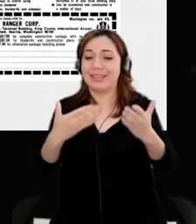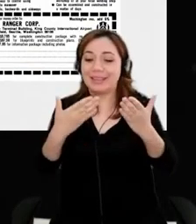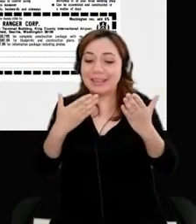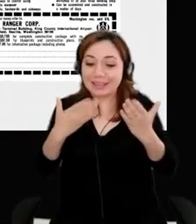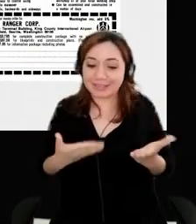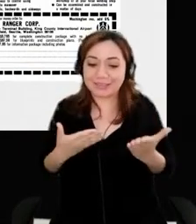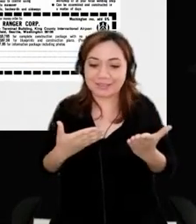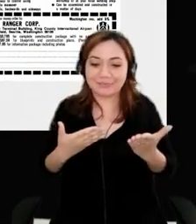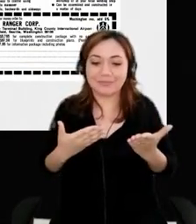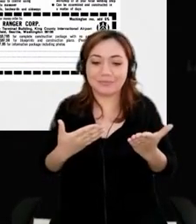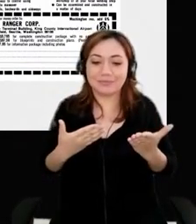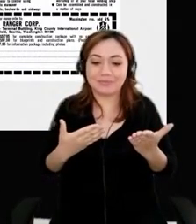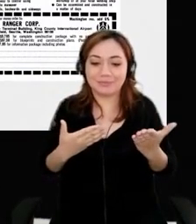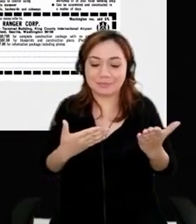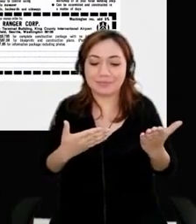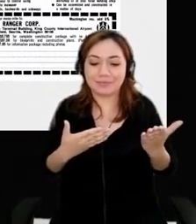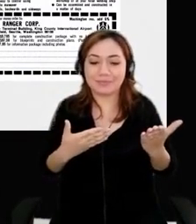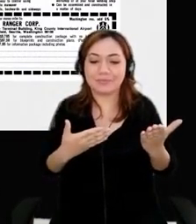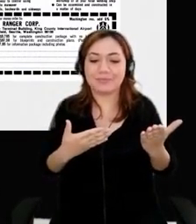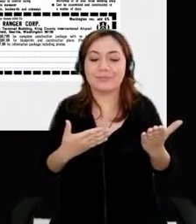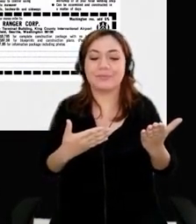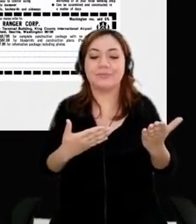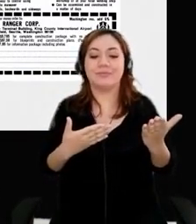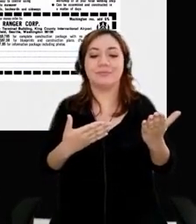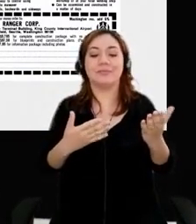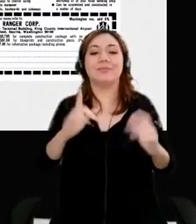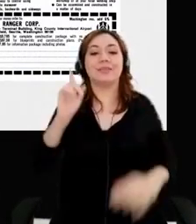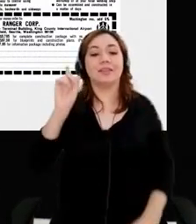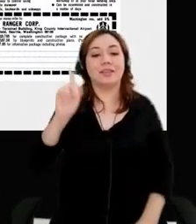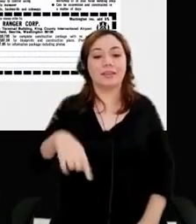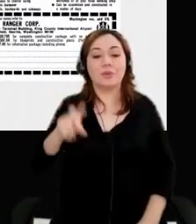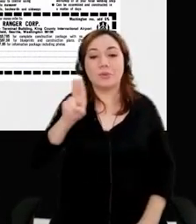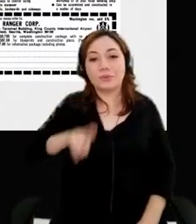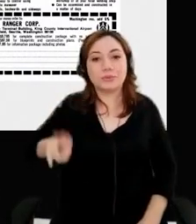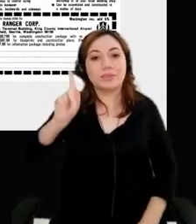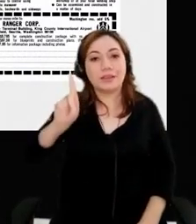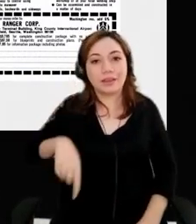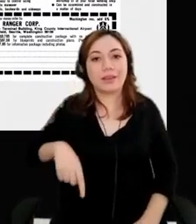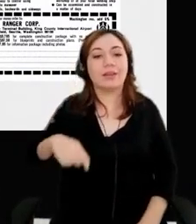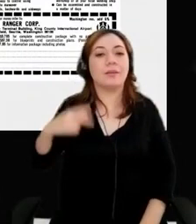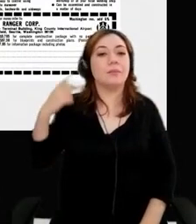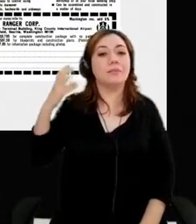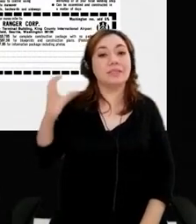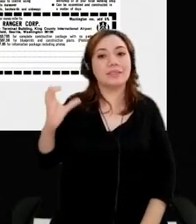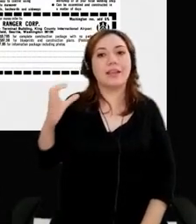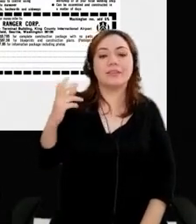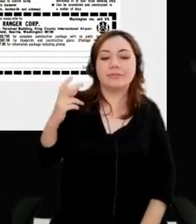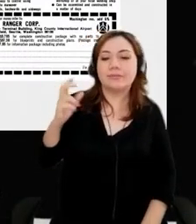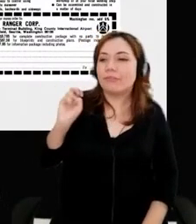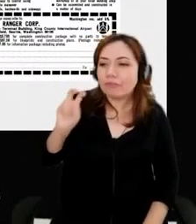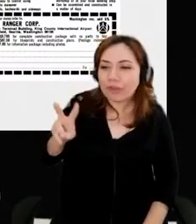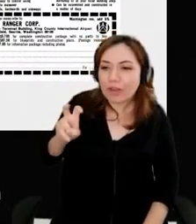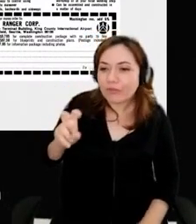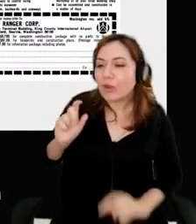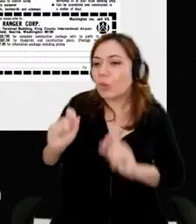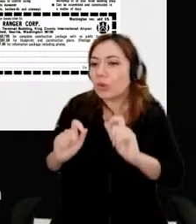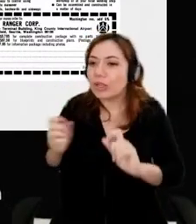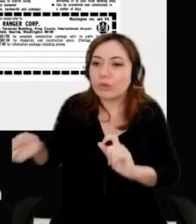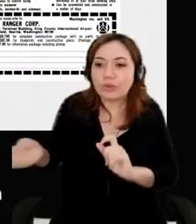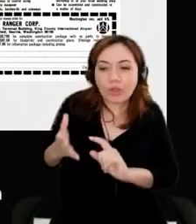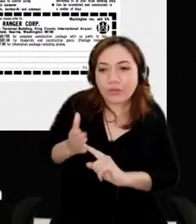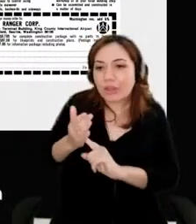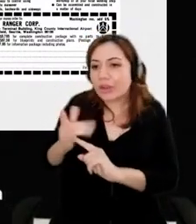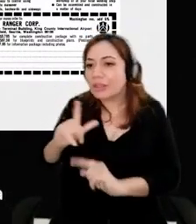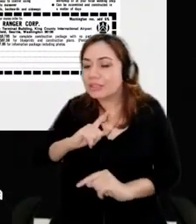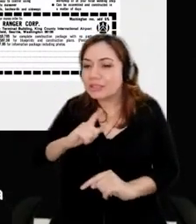was a kid, I looked at popular science, and I loved going through the back pages and seeing all the new tech that was, you know, was going on and all